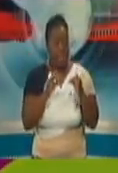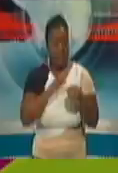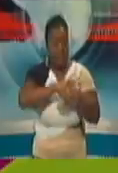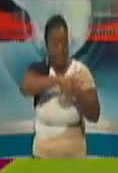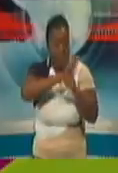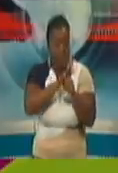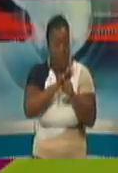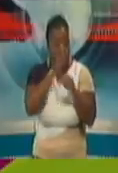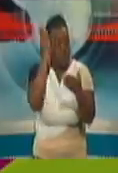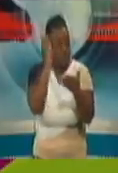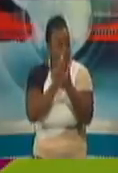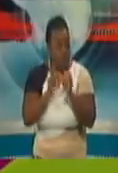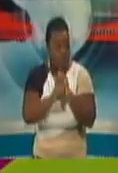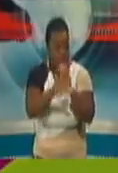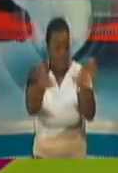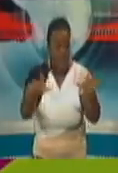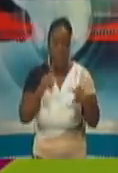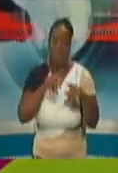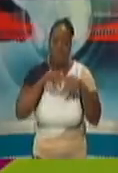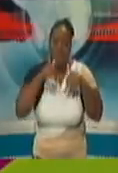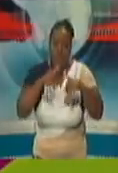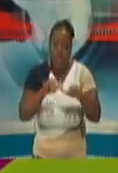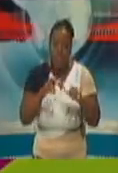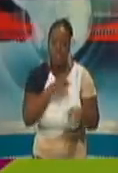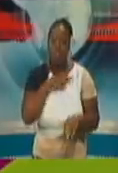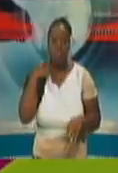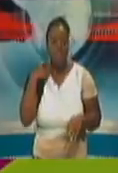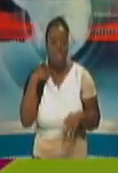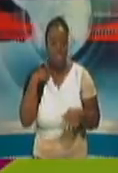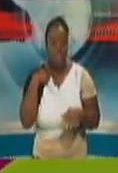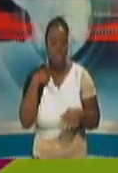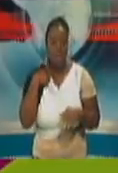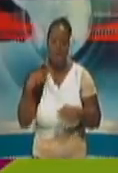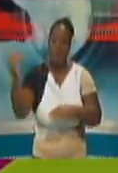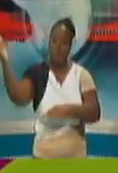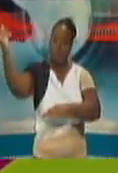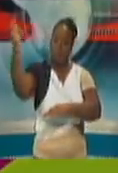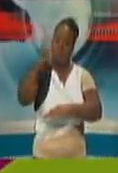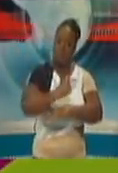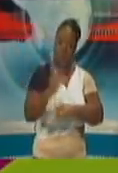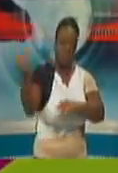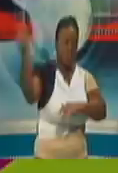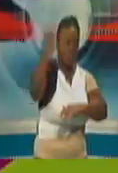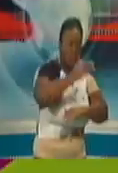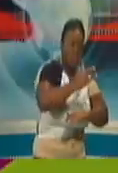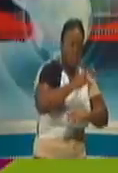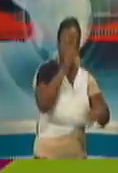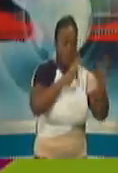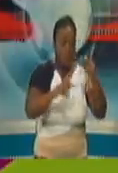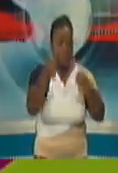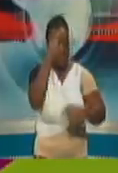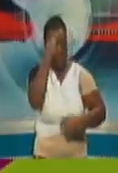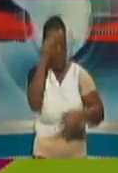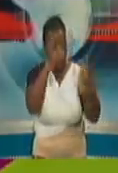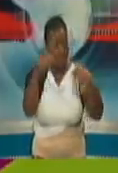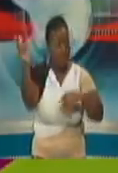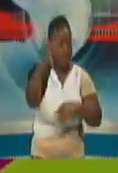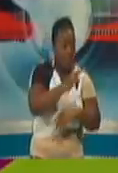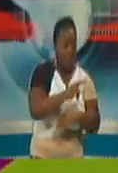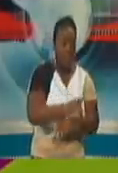then this is a continuing risk of importation. So is that really still an issue? And is it being addressed?